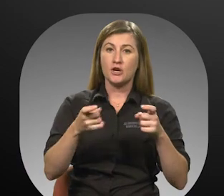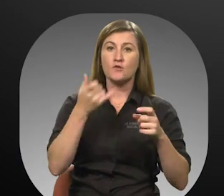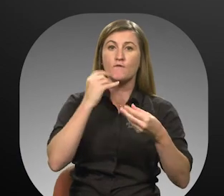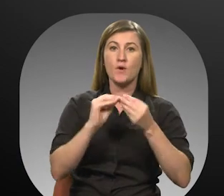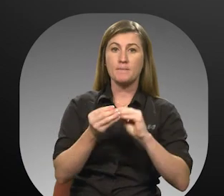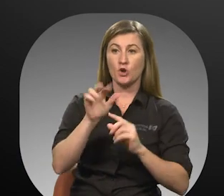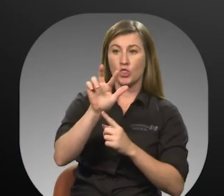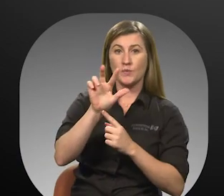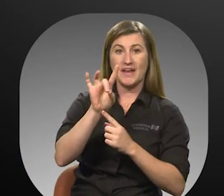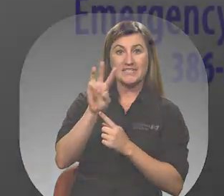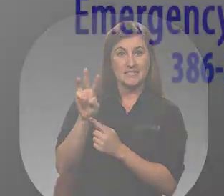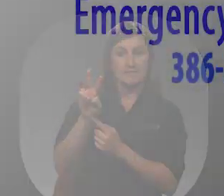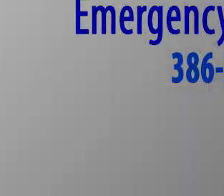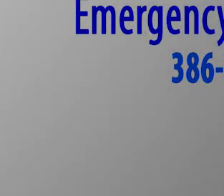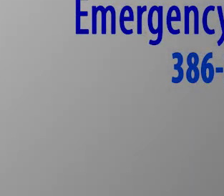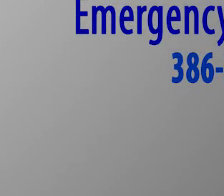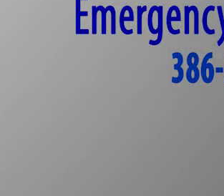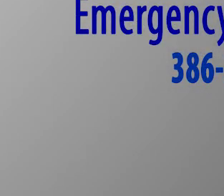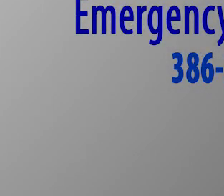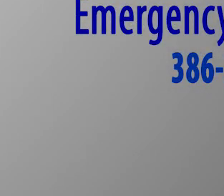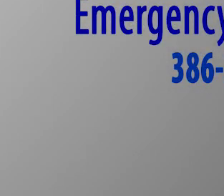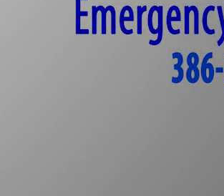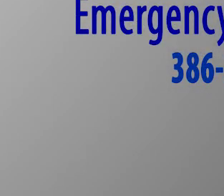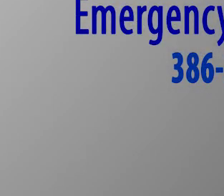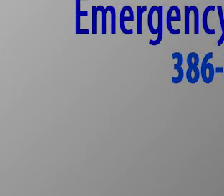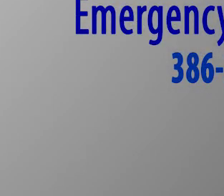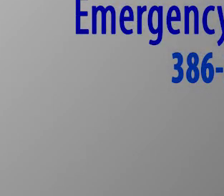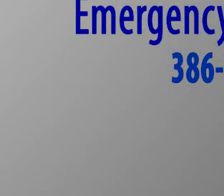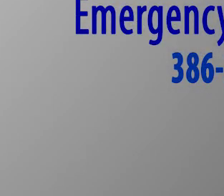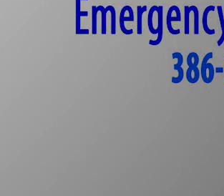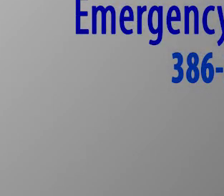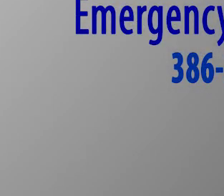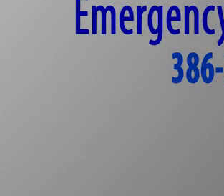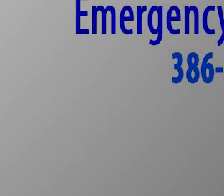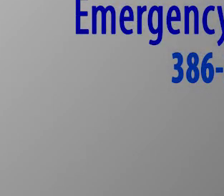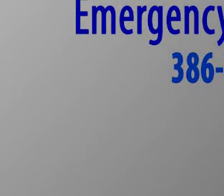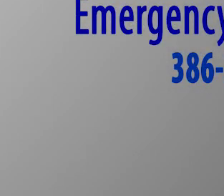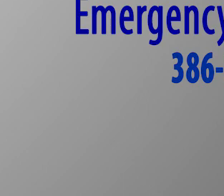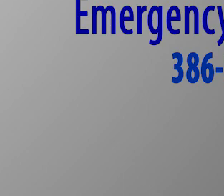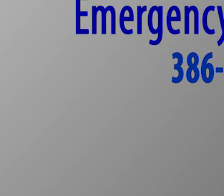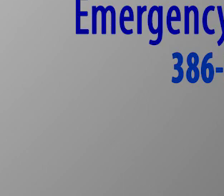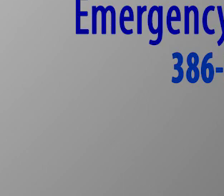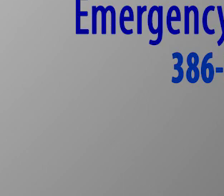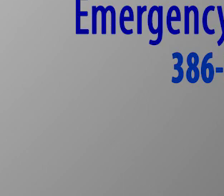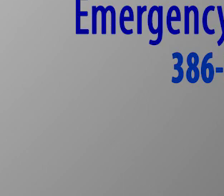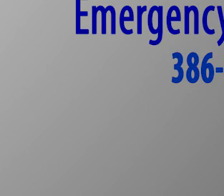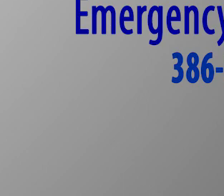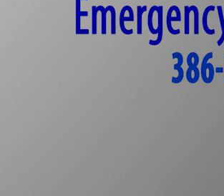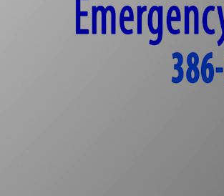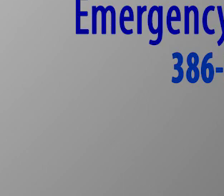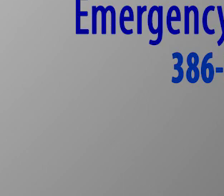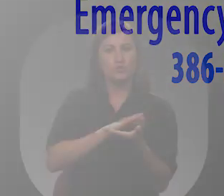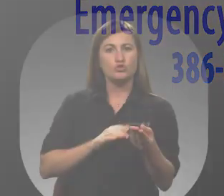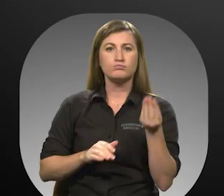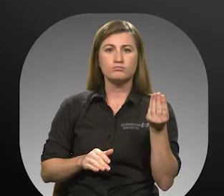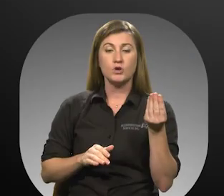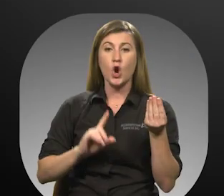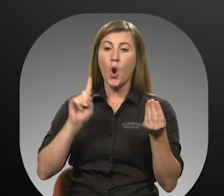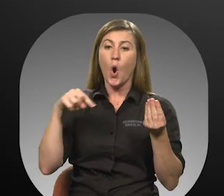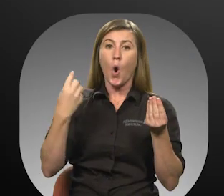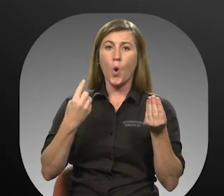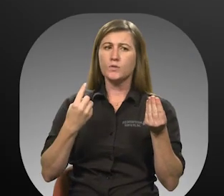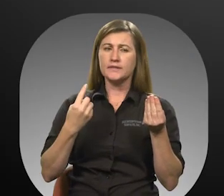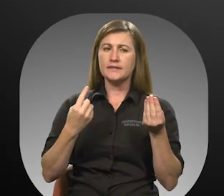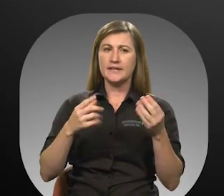at 386-258-4088 to obtain the registration package. Only